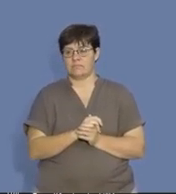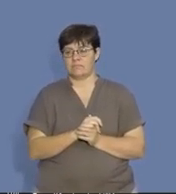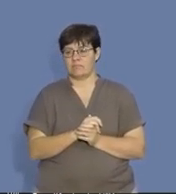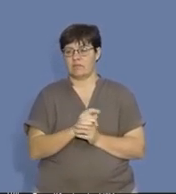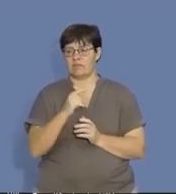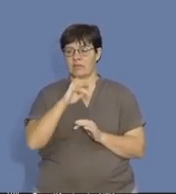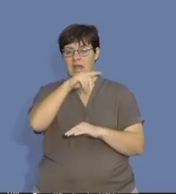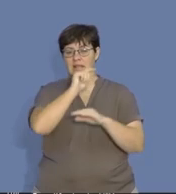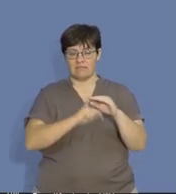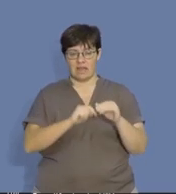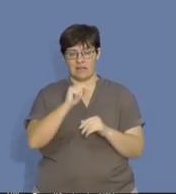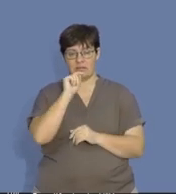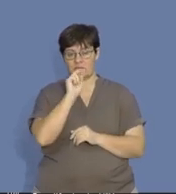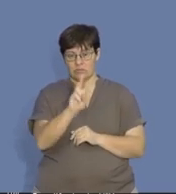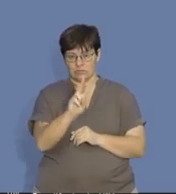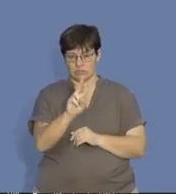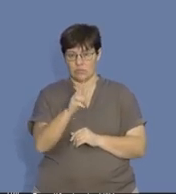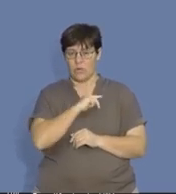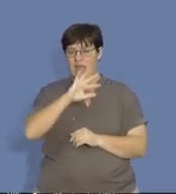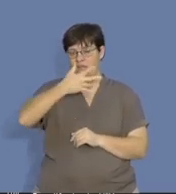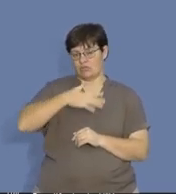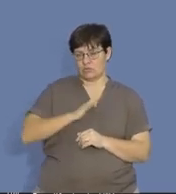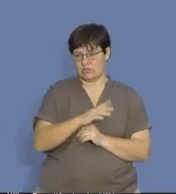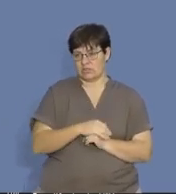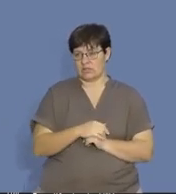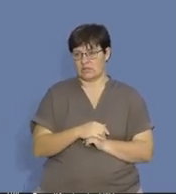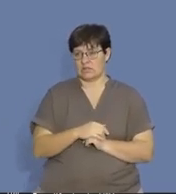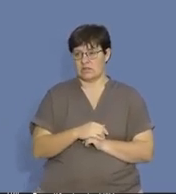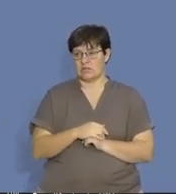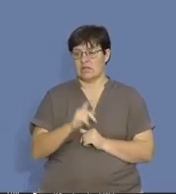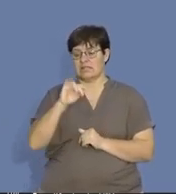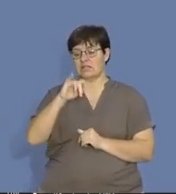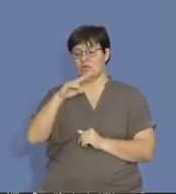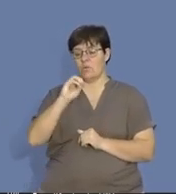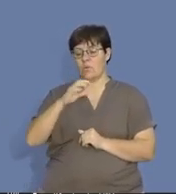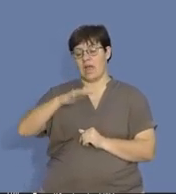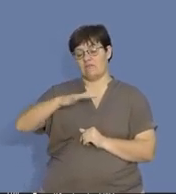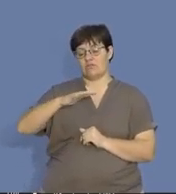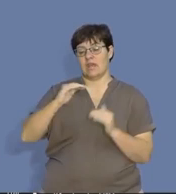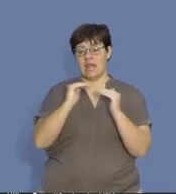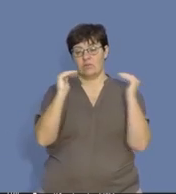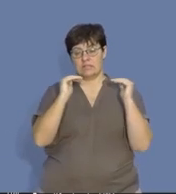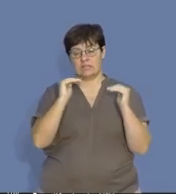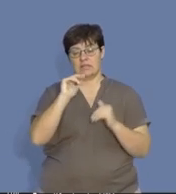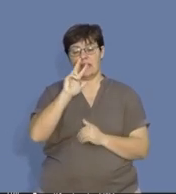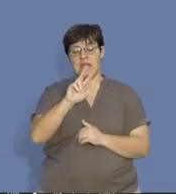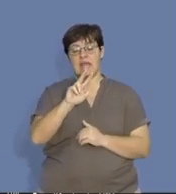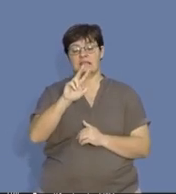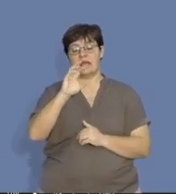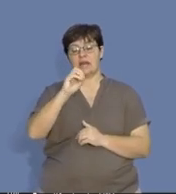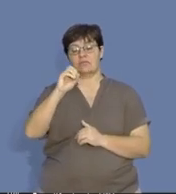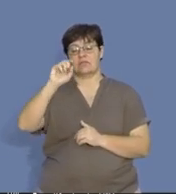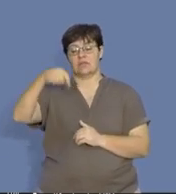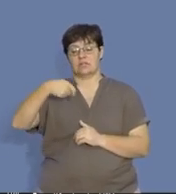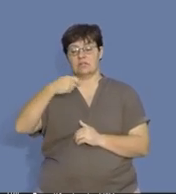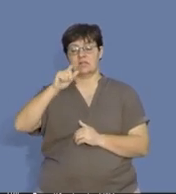And remember, I need an average. So, I'm going to divide this by two. And Tino's average equity is 800